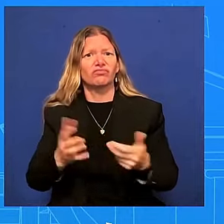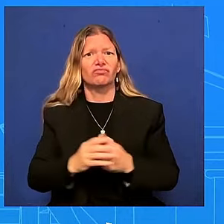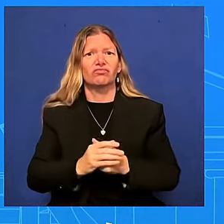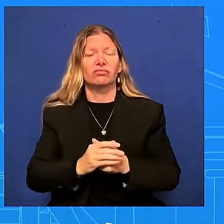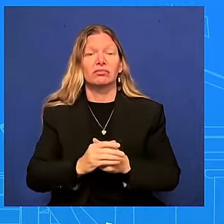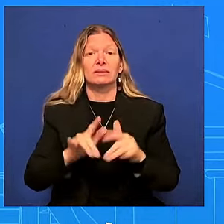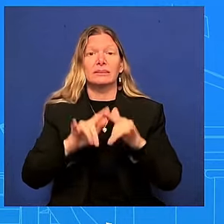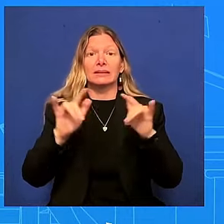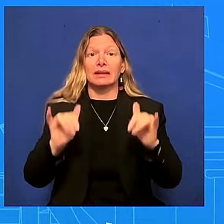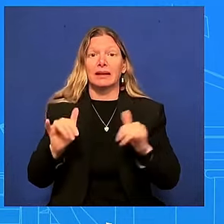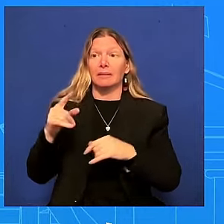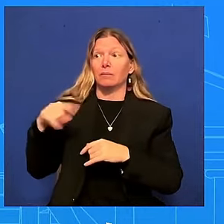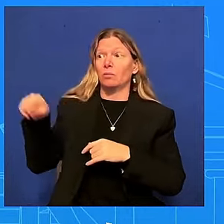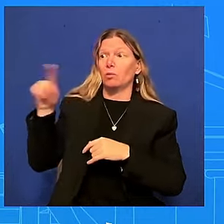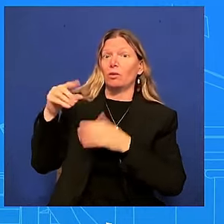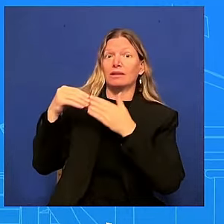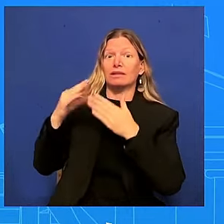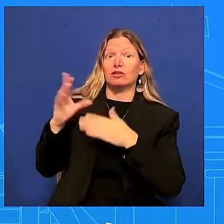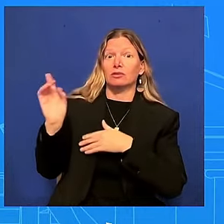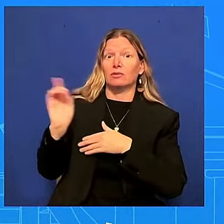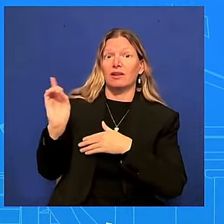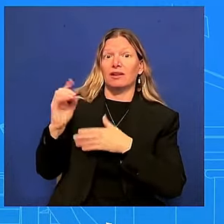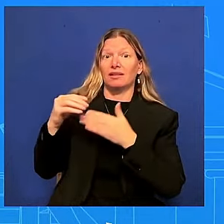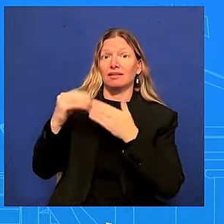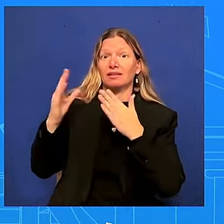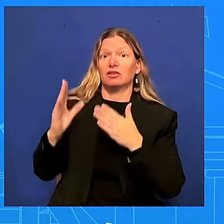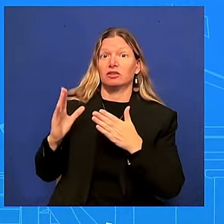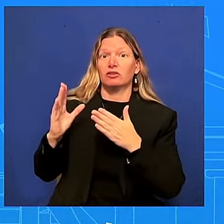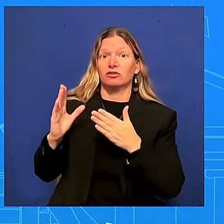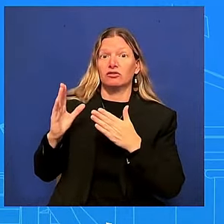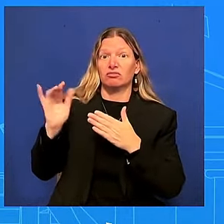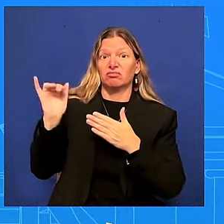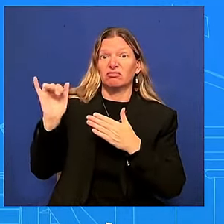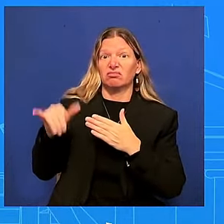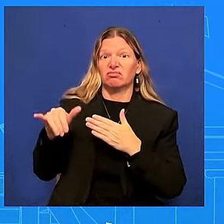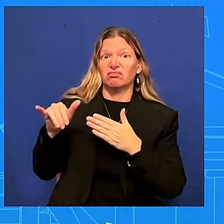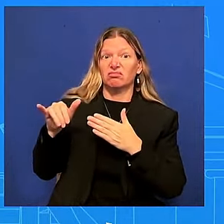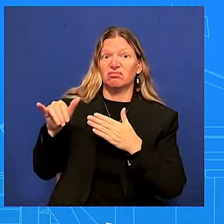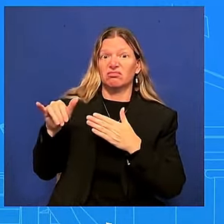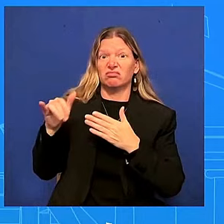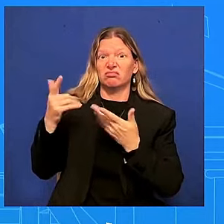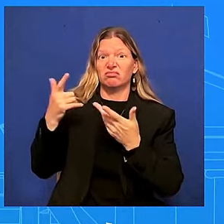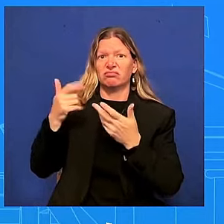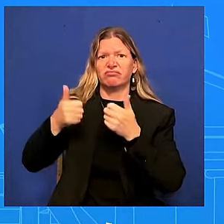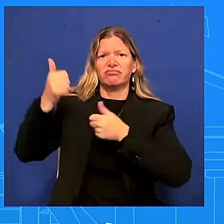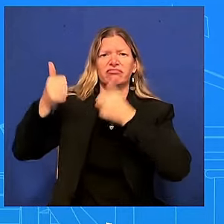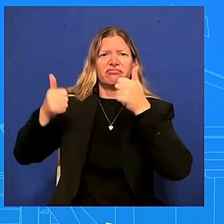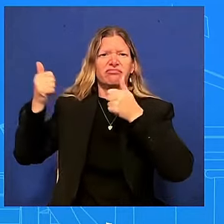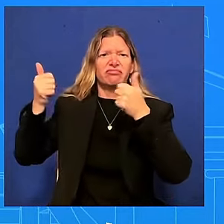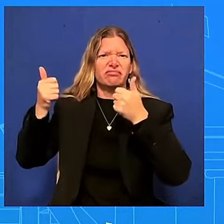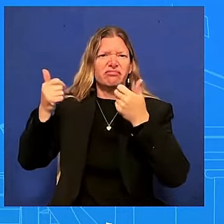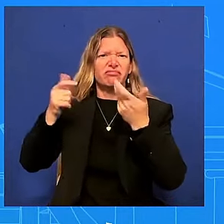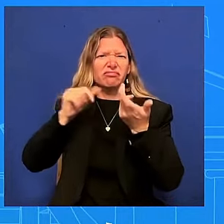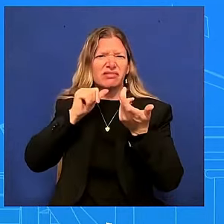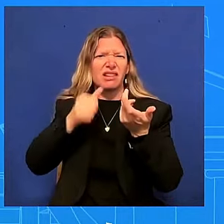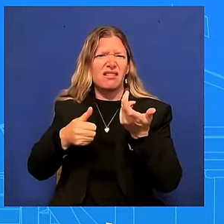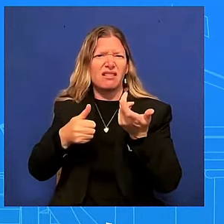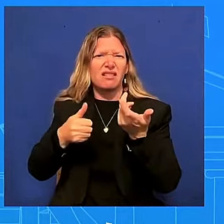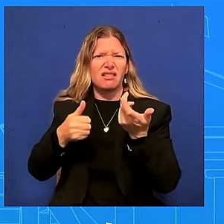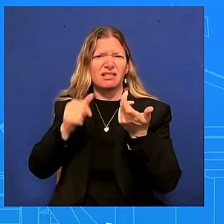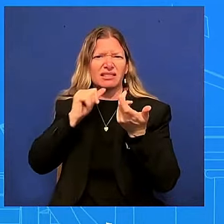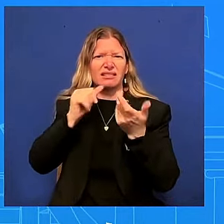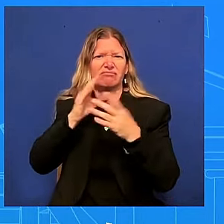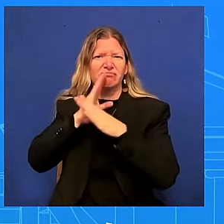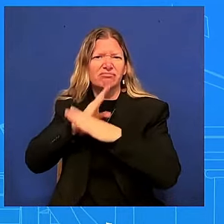members of his team high level senior members of his team it's not like we were silent it's not like we were quiet it's not like we were not engaging with them we were uh